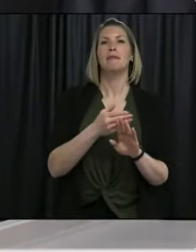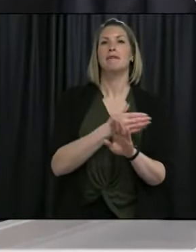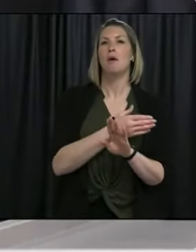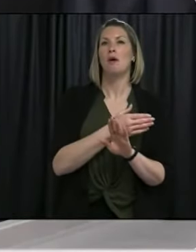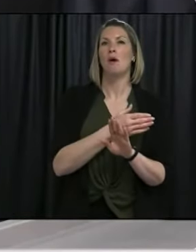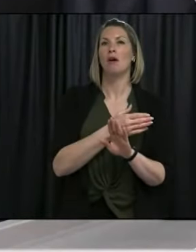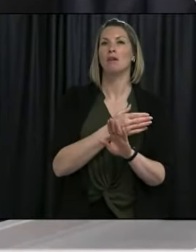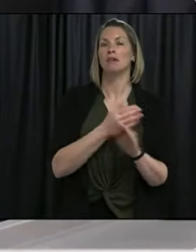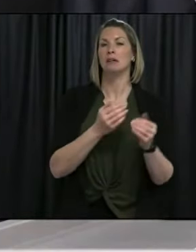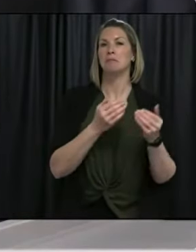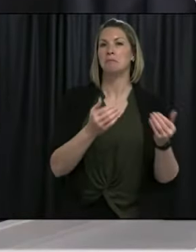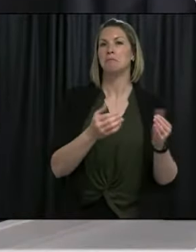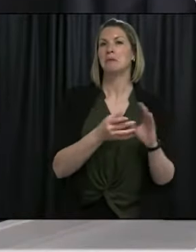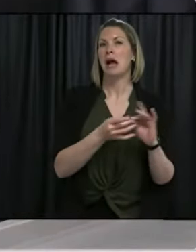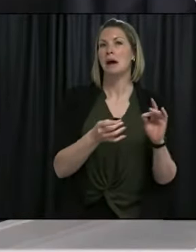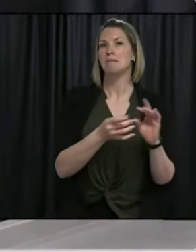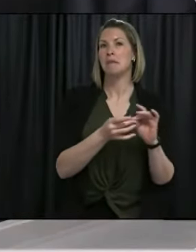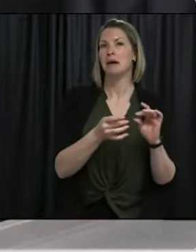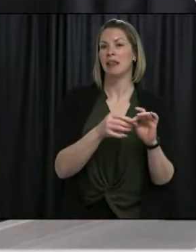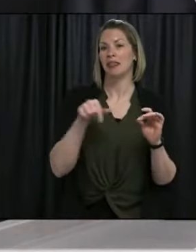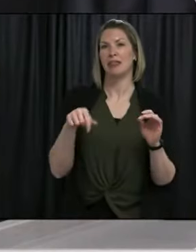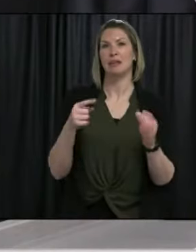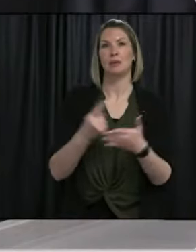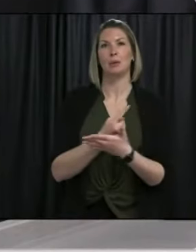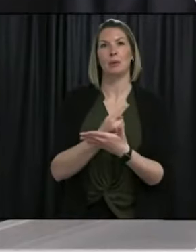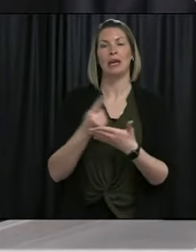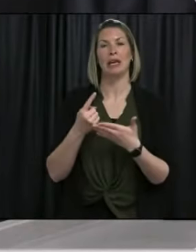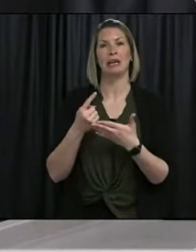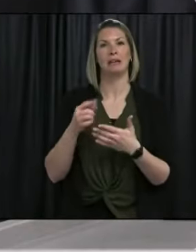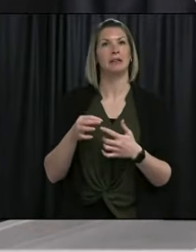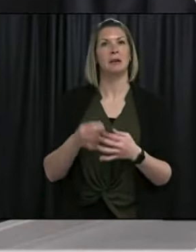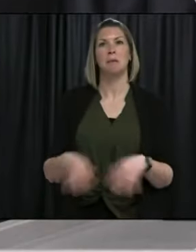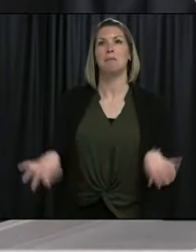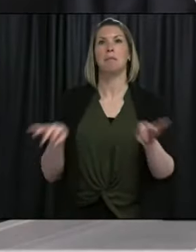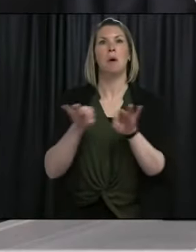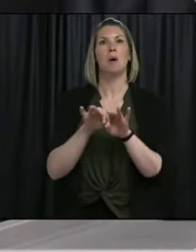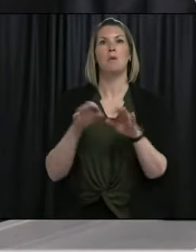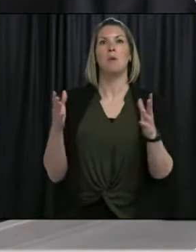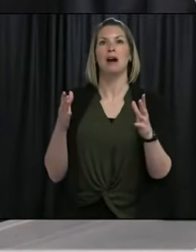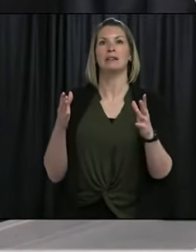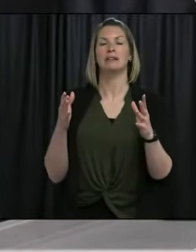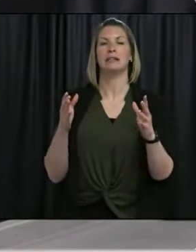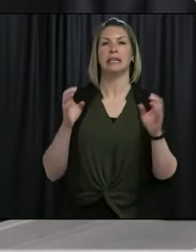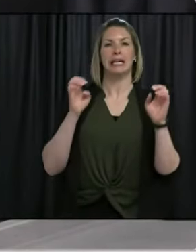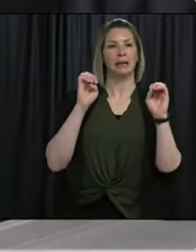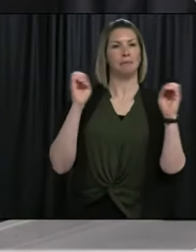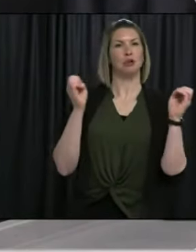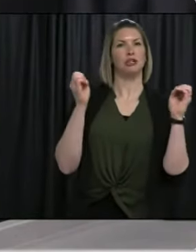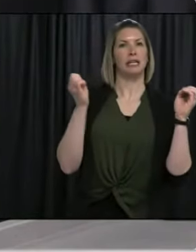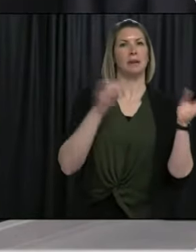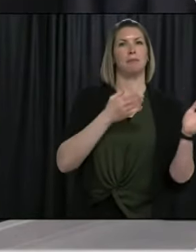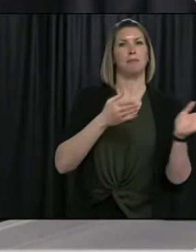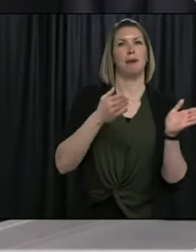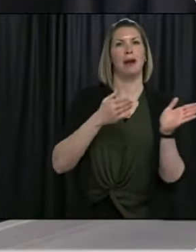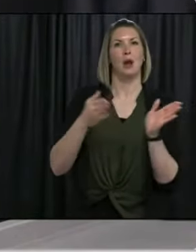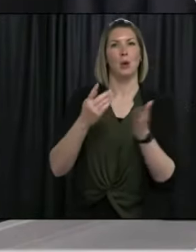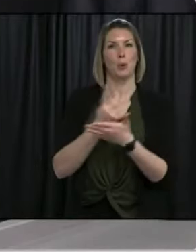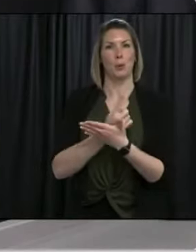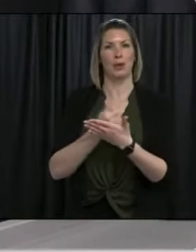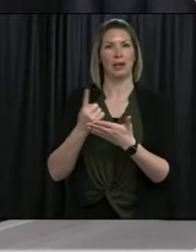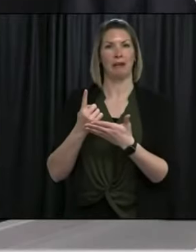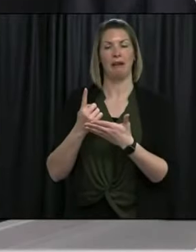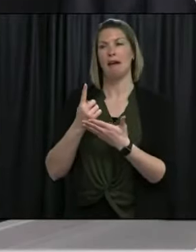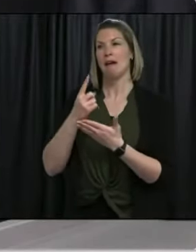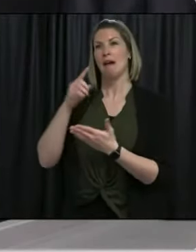week events that are marked. Firstly, it's Emergency Preparedness Week, and my colleagues in Fire and Emergency